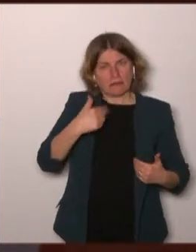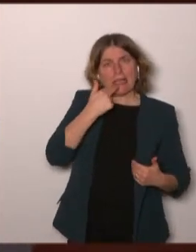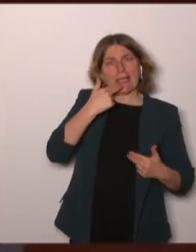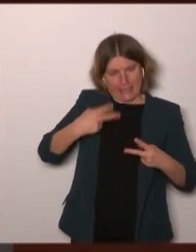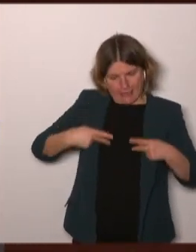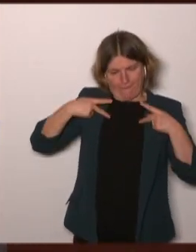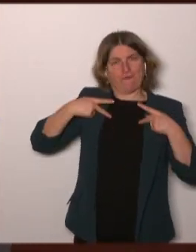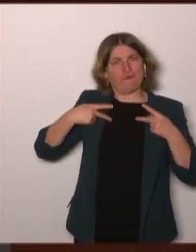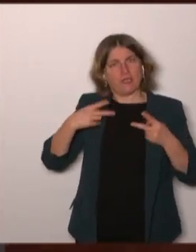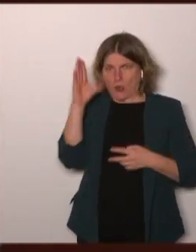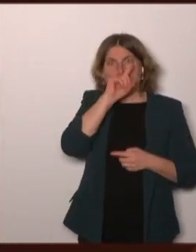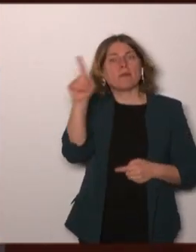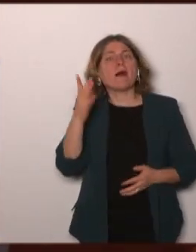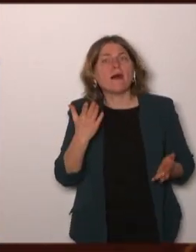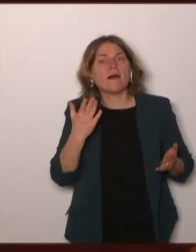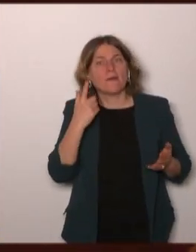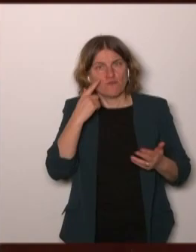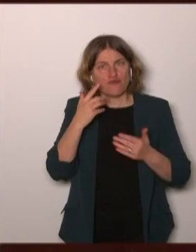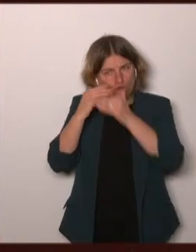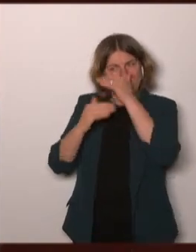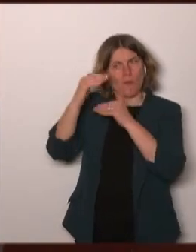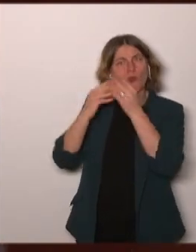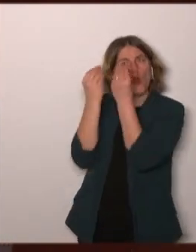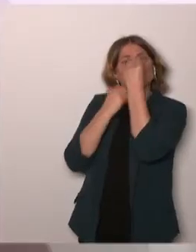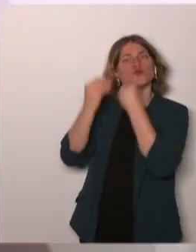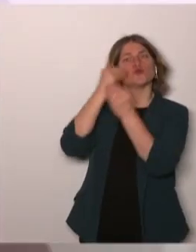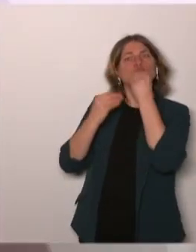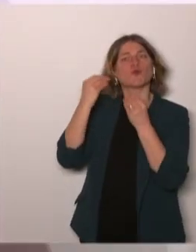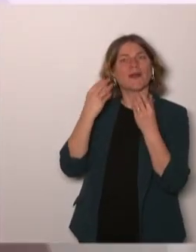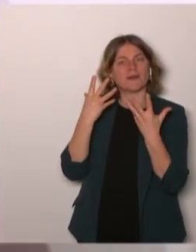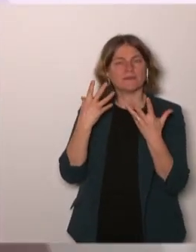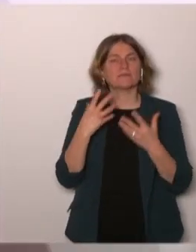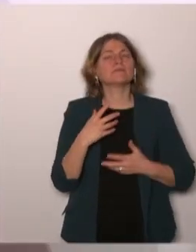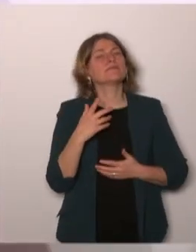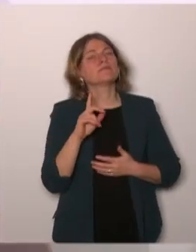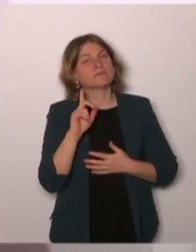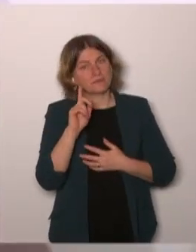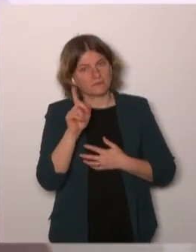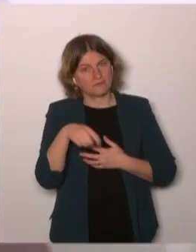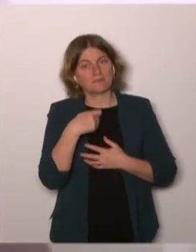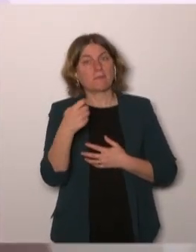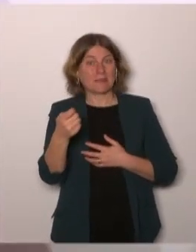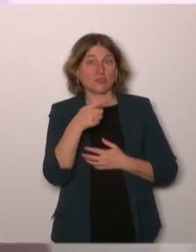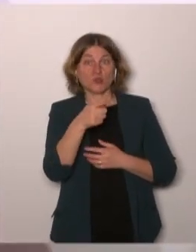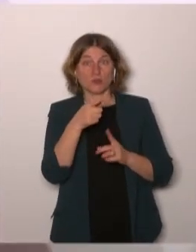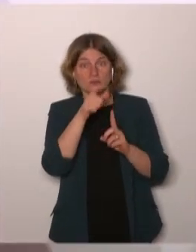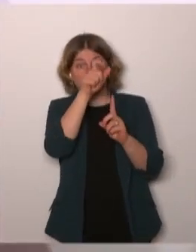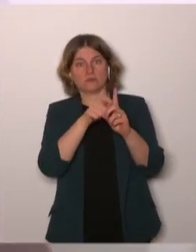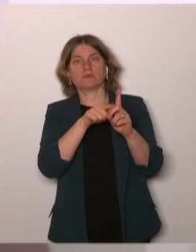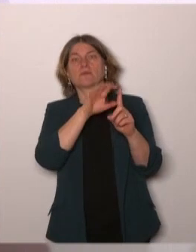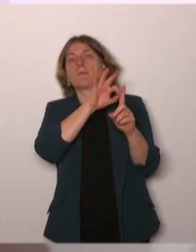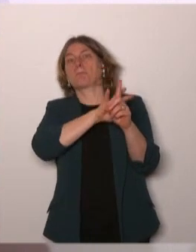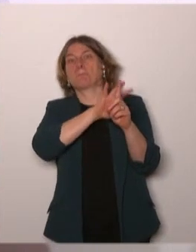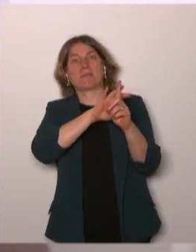concretely in the time of the clinical studies no I think the patients of course are central because at the end of the day we are doing that